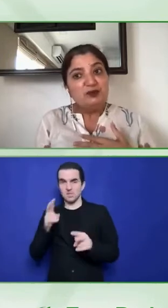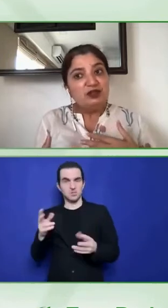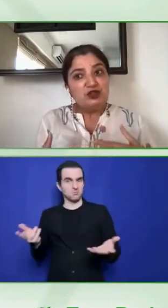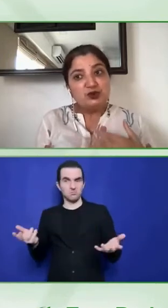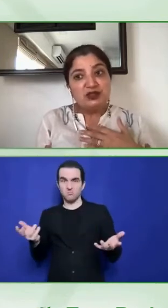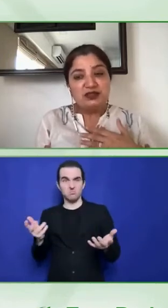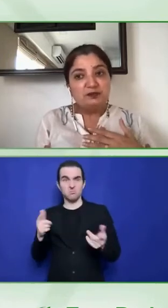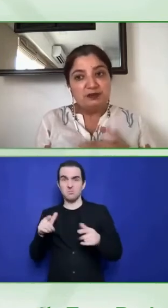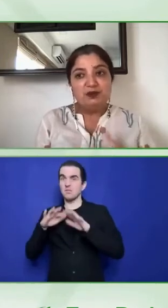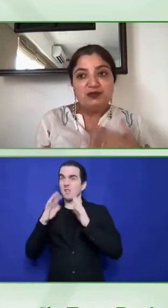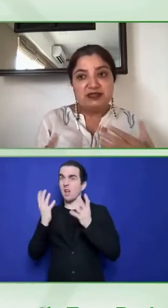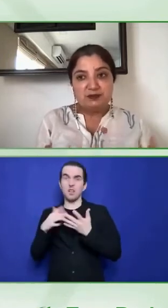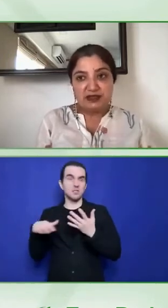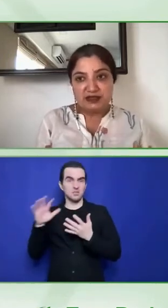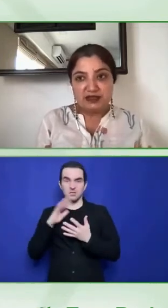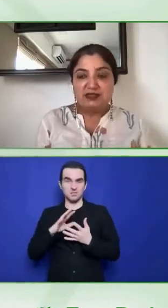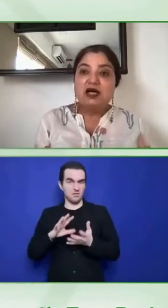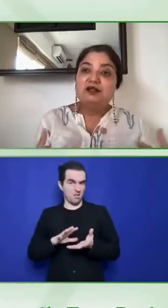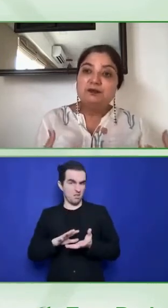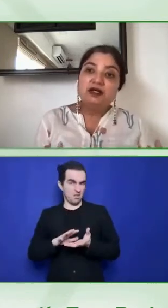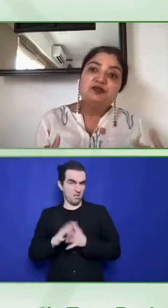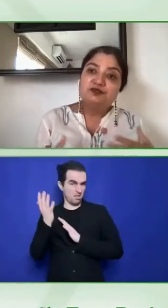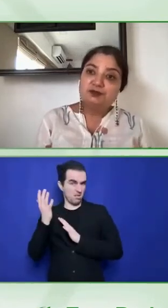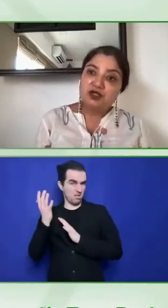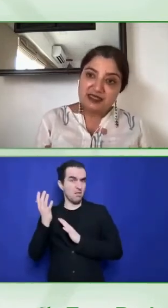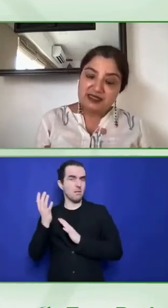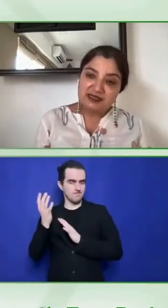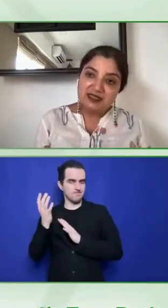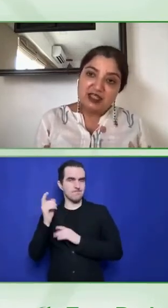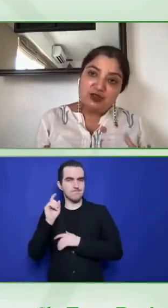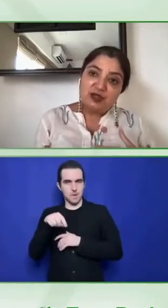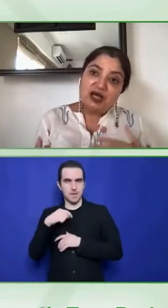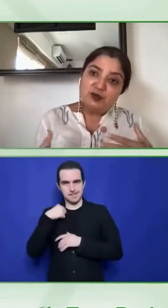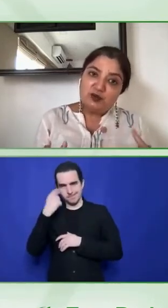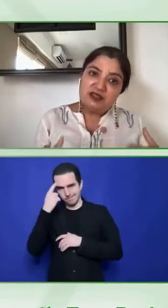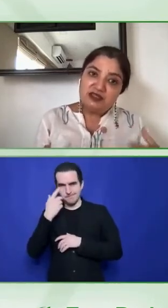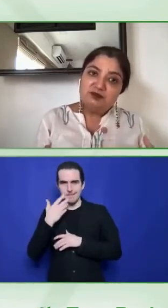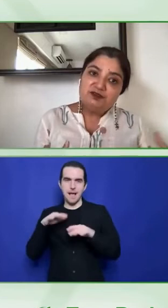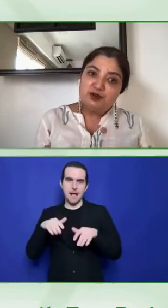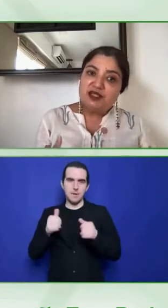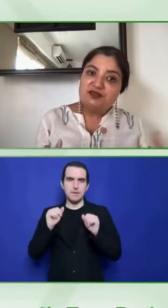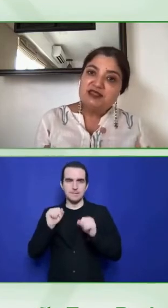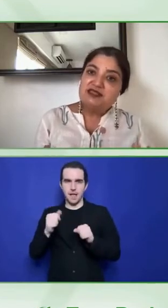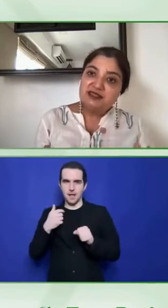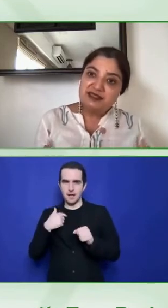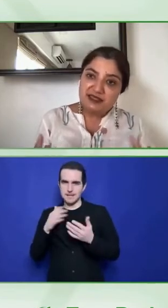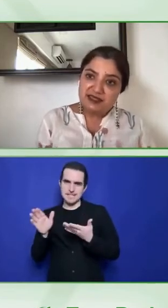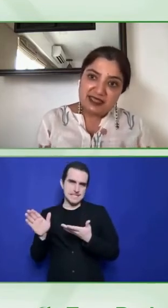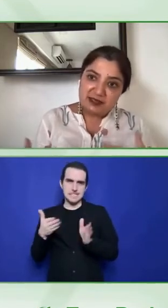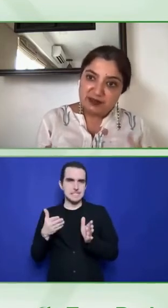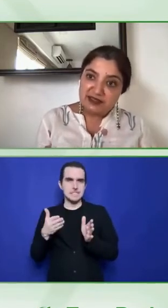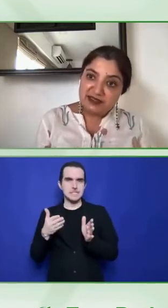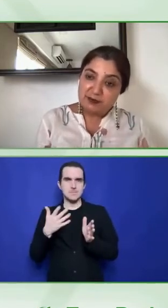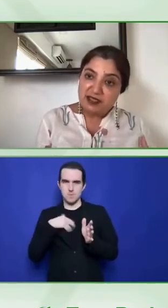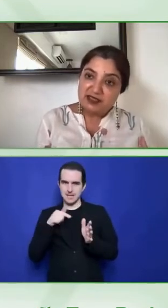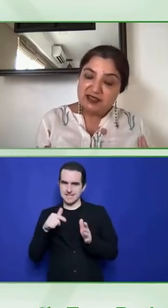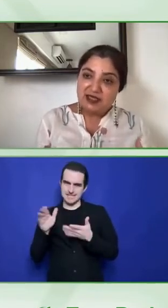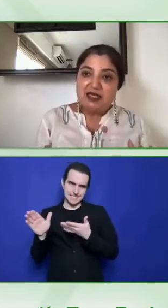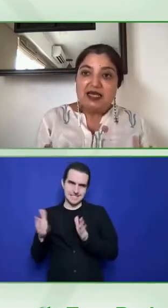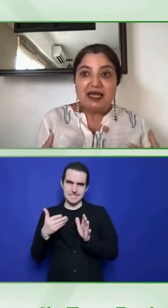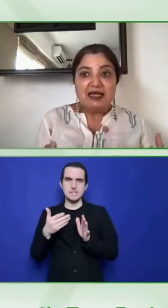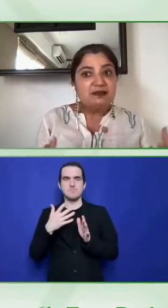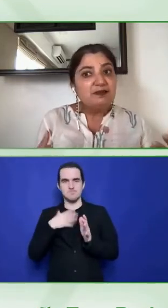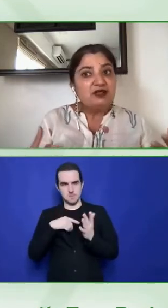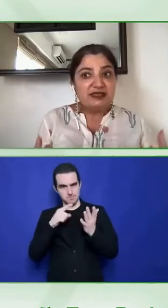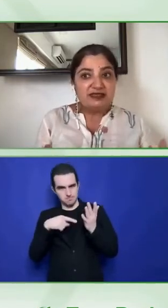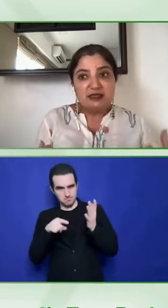whereby we ensured that people with disabilities are a part of the process. So our own team of 260 accessibility experts